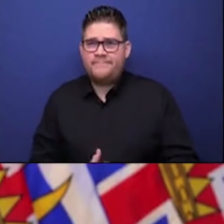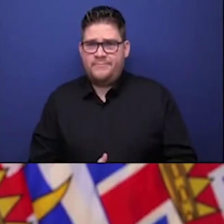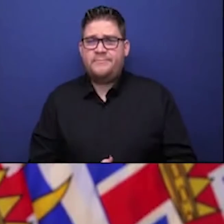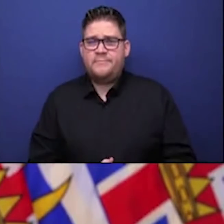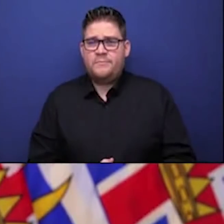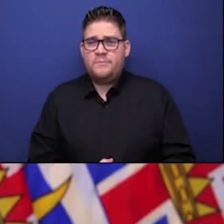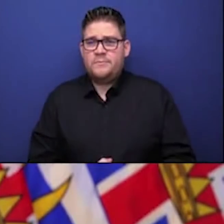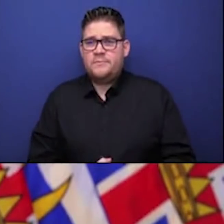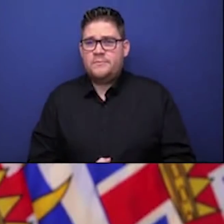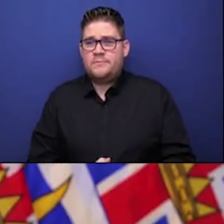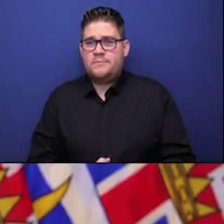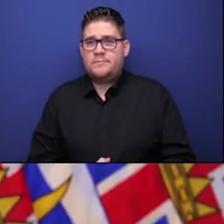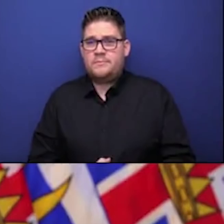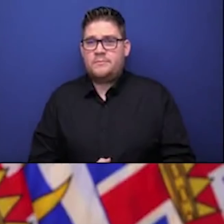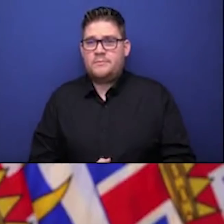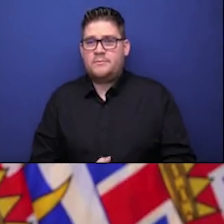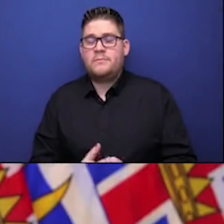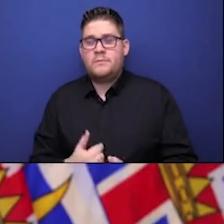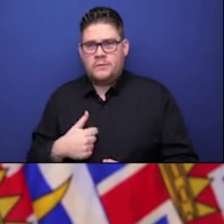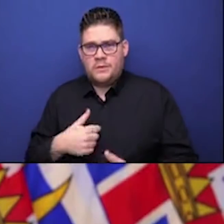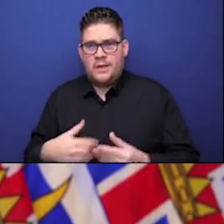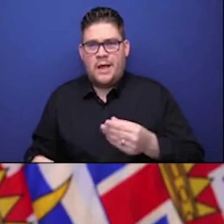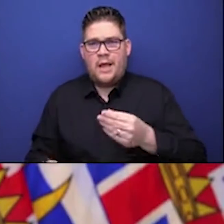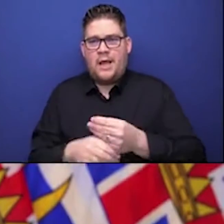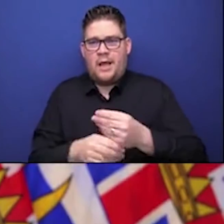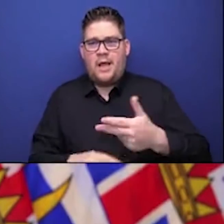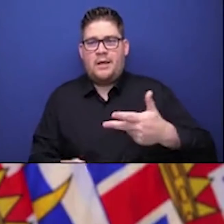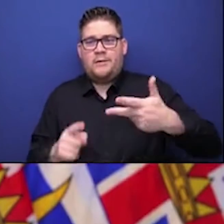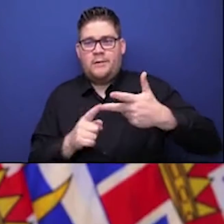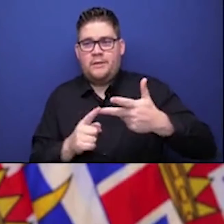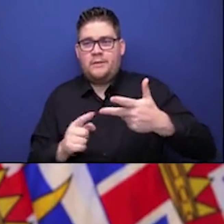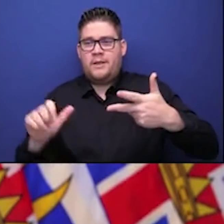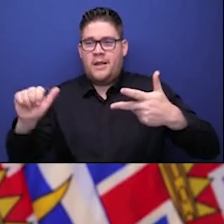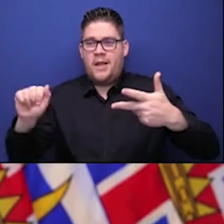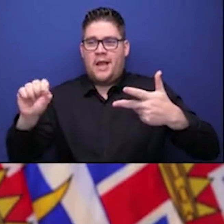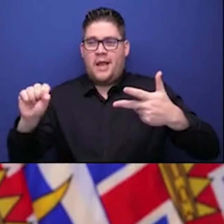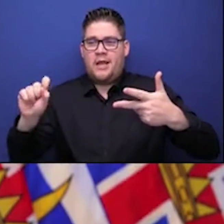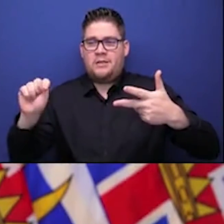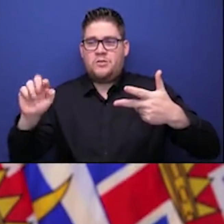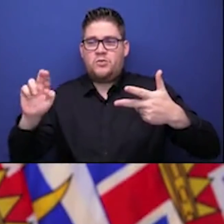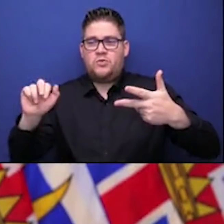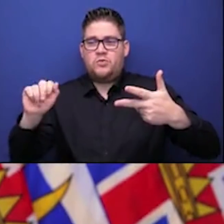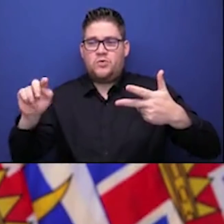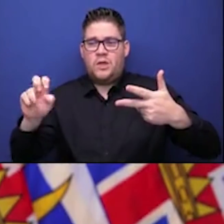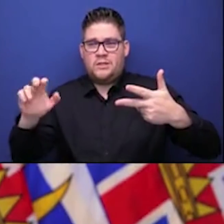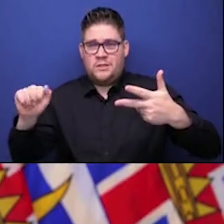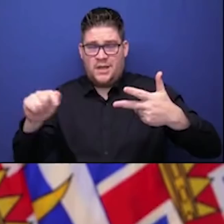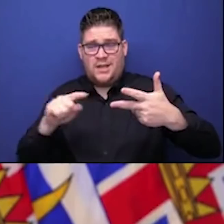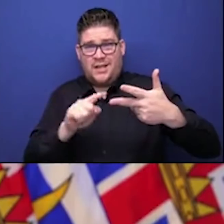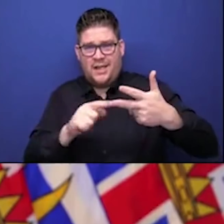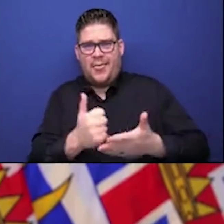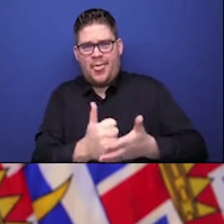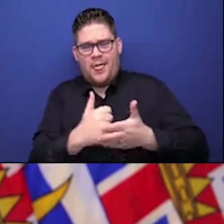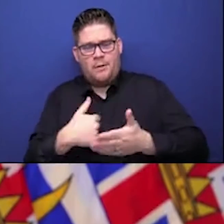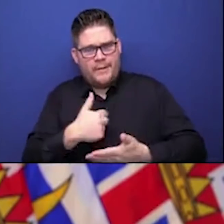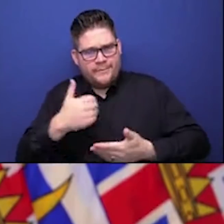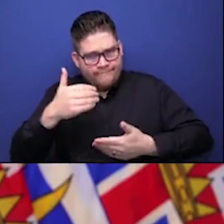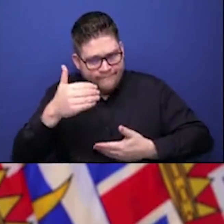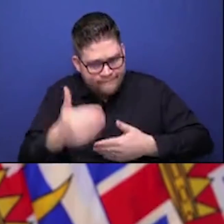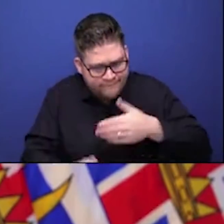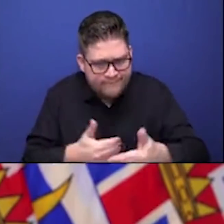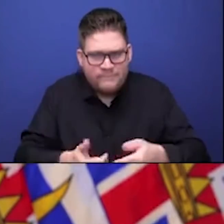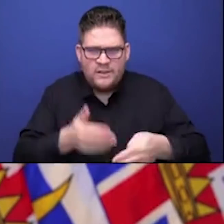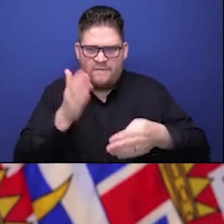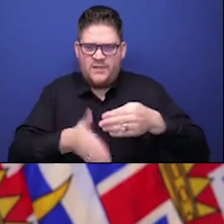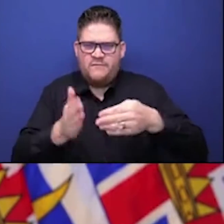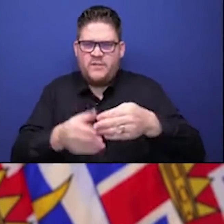up in the queue. The second exciting news is that we have been monitoring very closely from the very